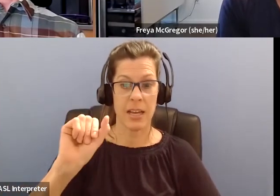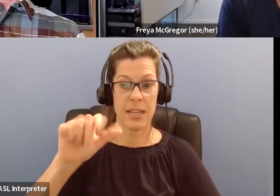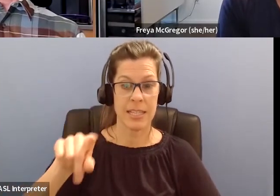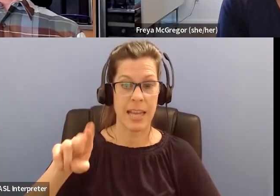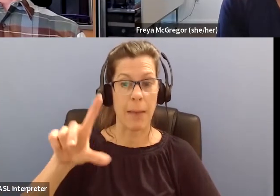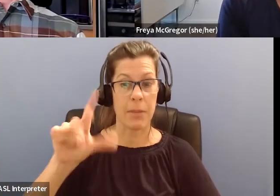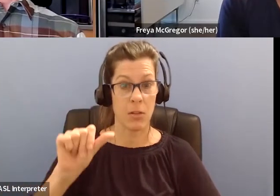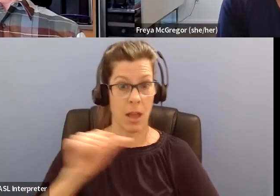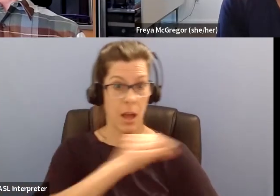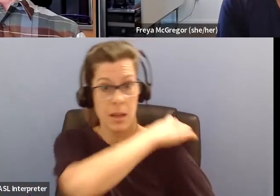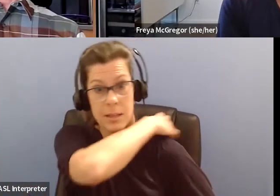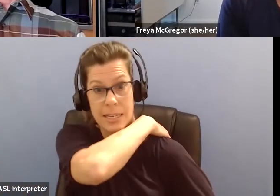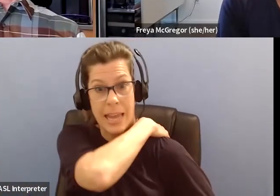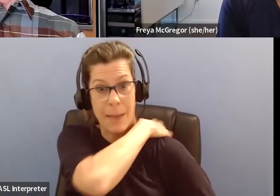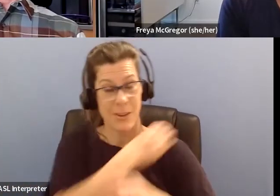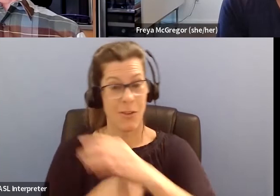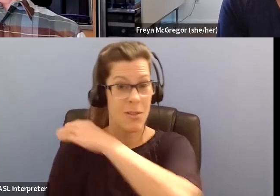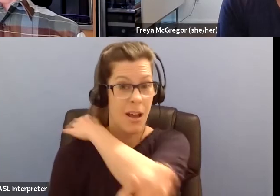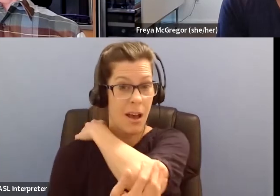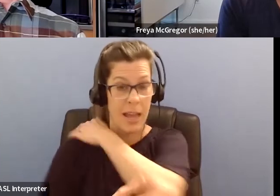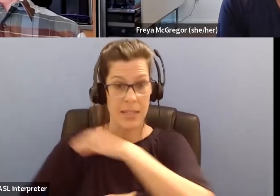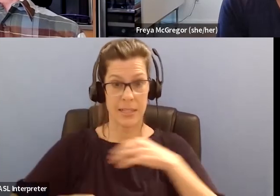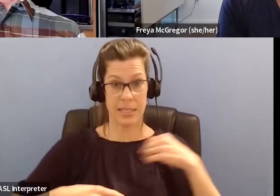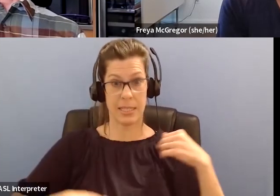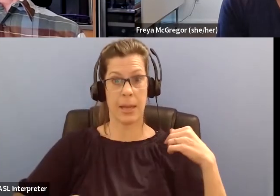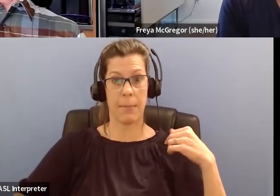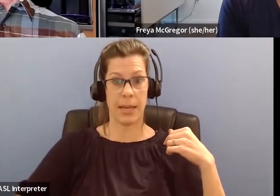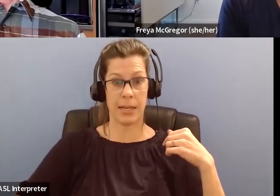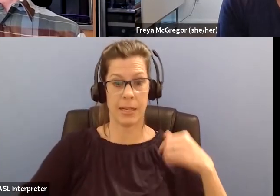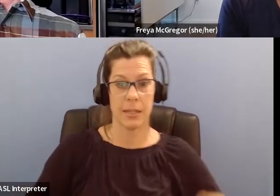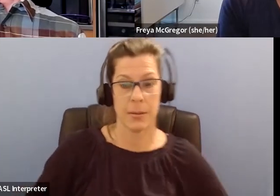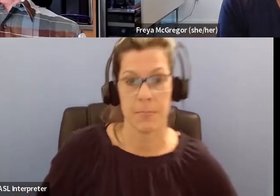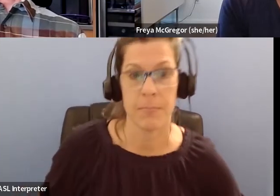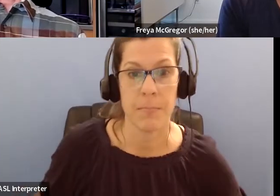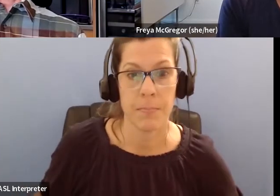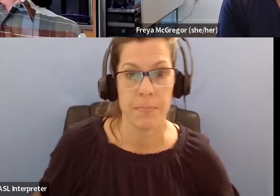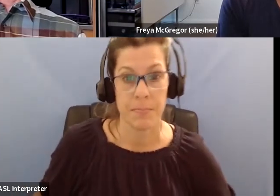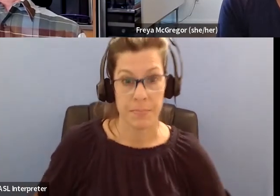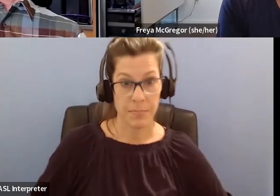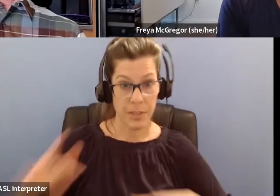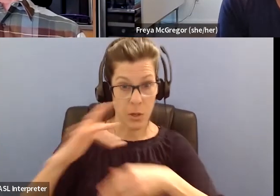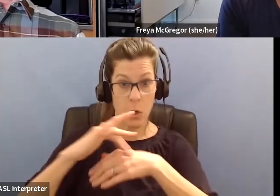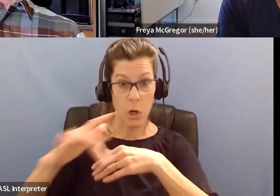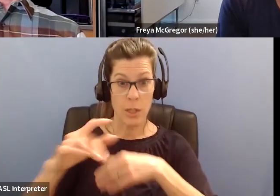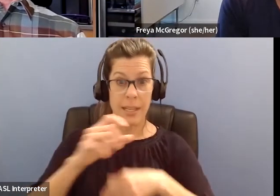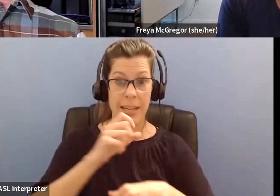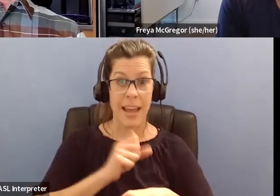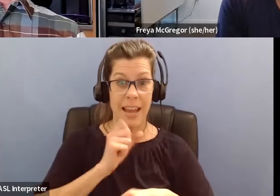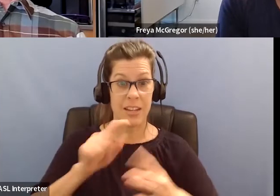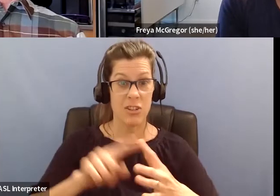area are the ones that from an early age start to atrophy. Now,